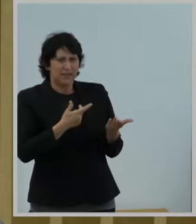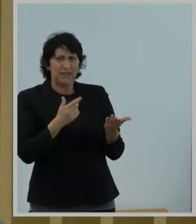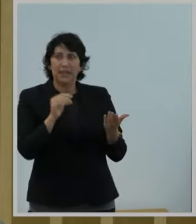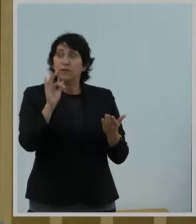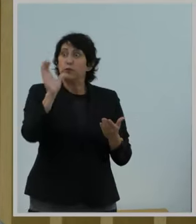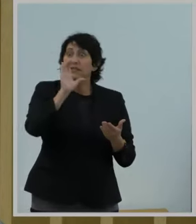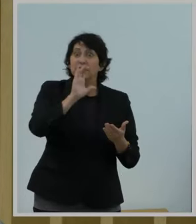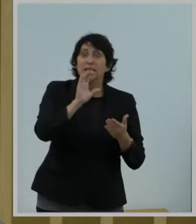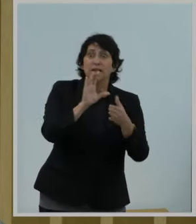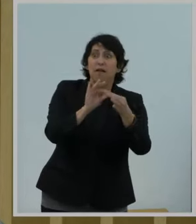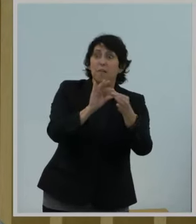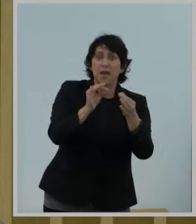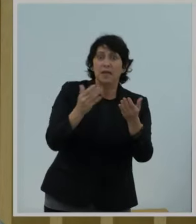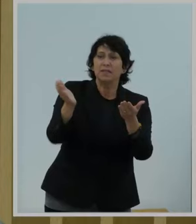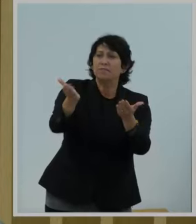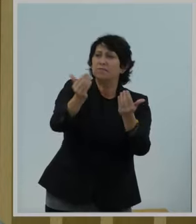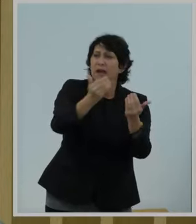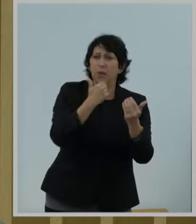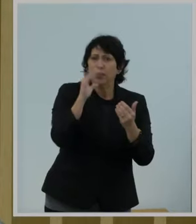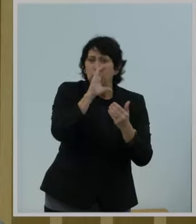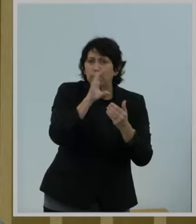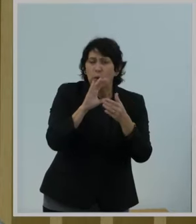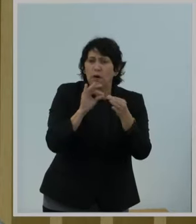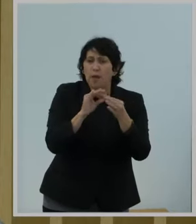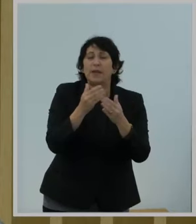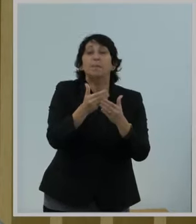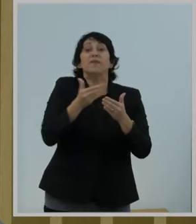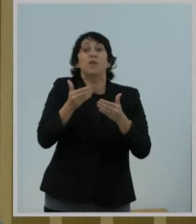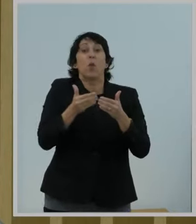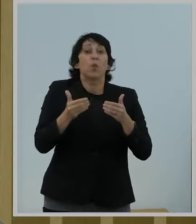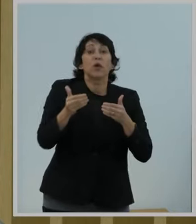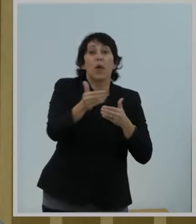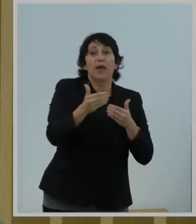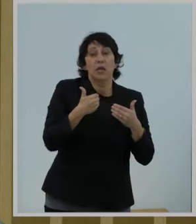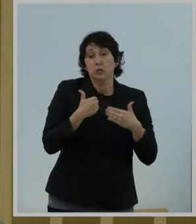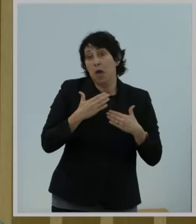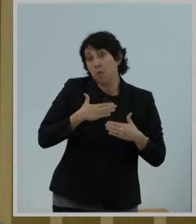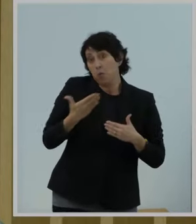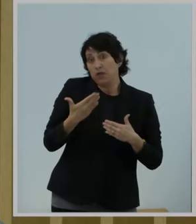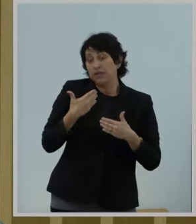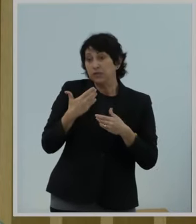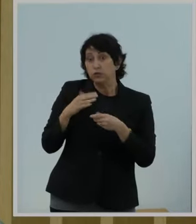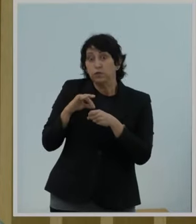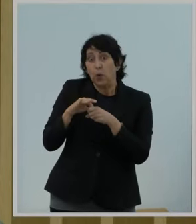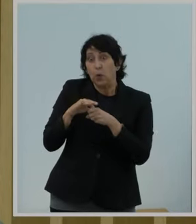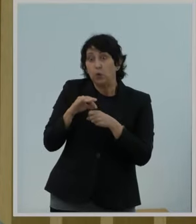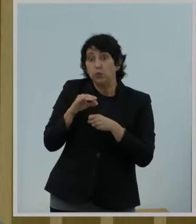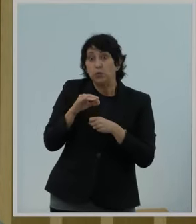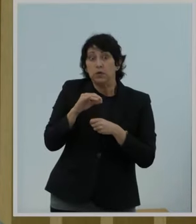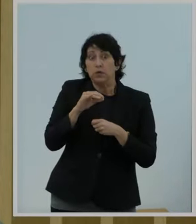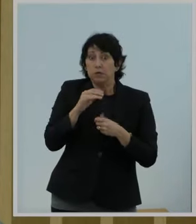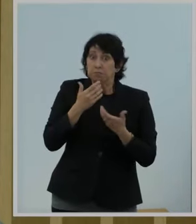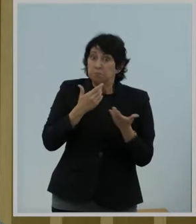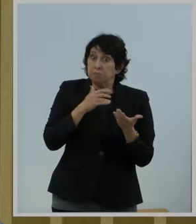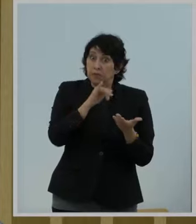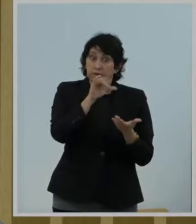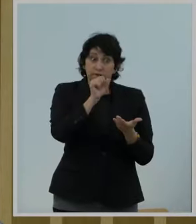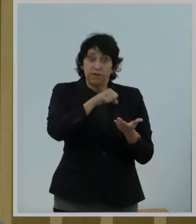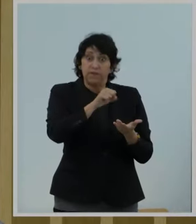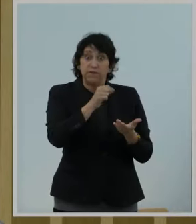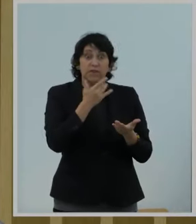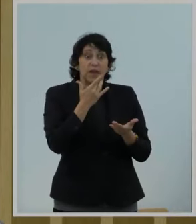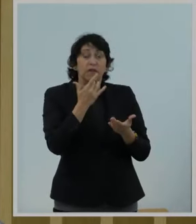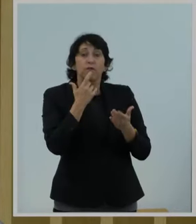on some of these points before moving ahead. And that's why I would have been willing to vote in favor of a notice of proposed